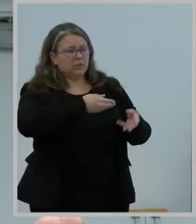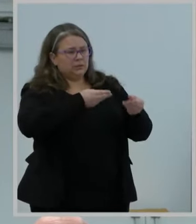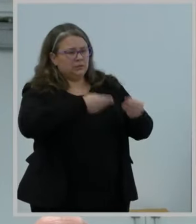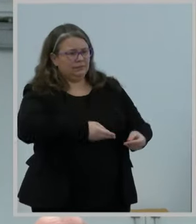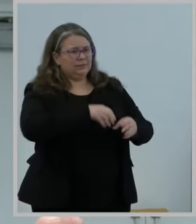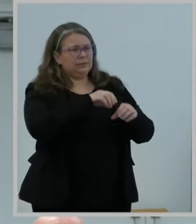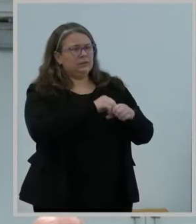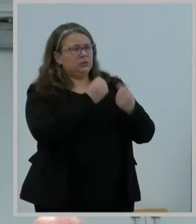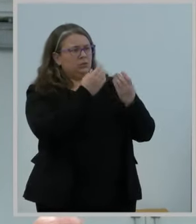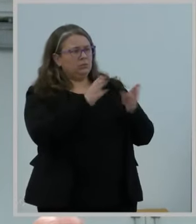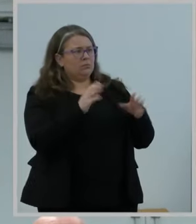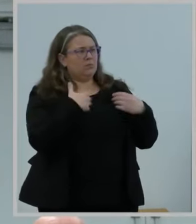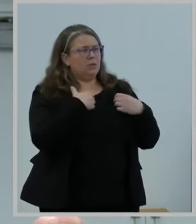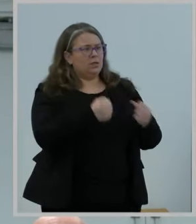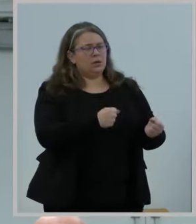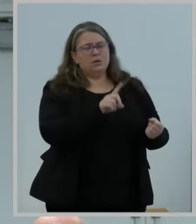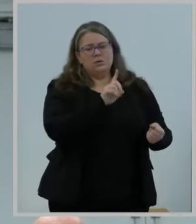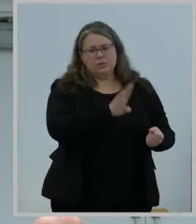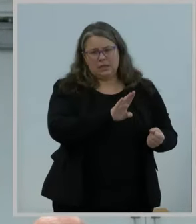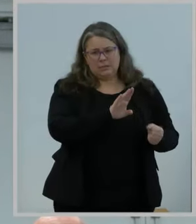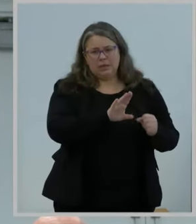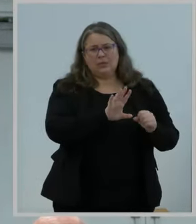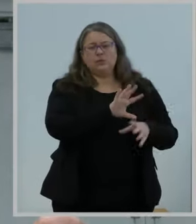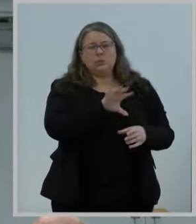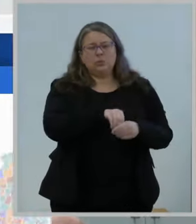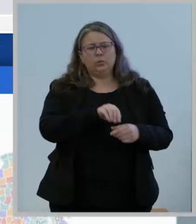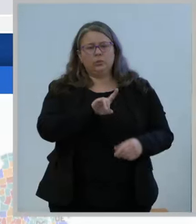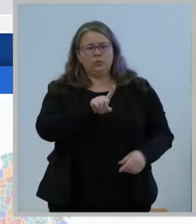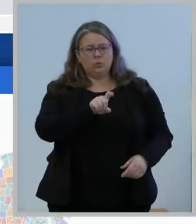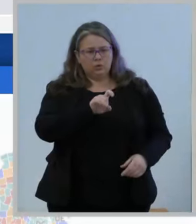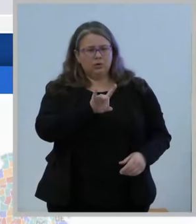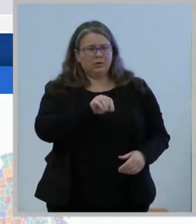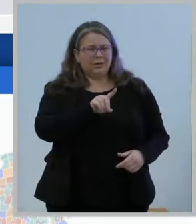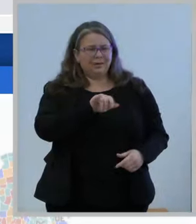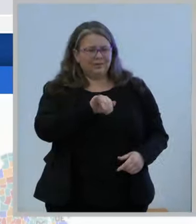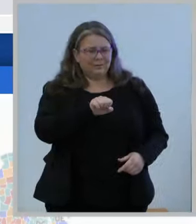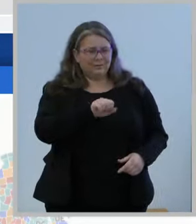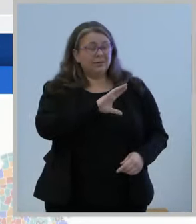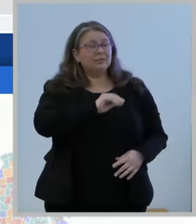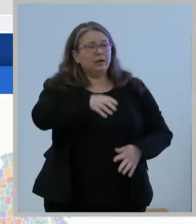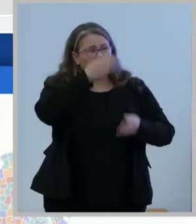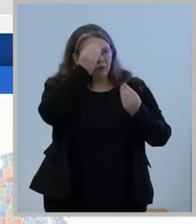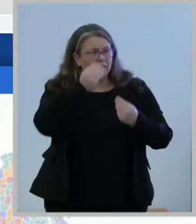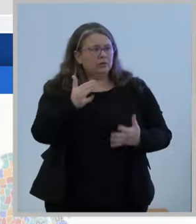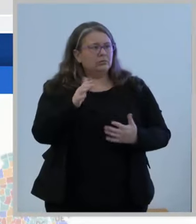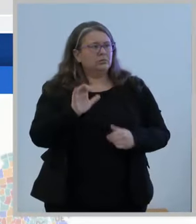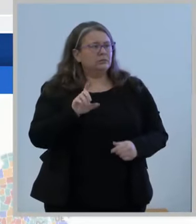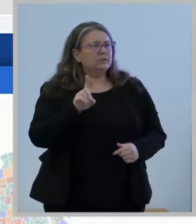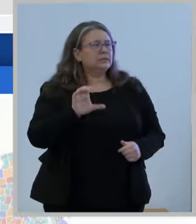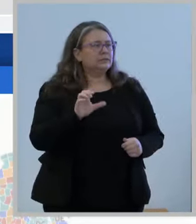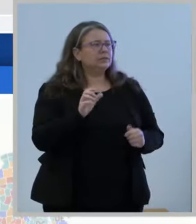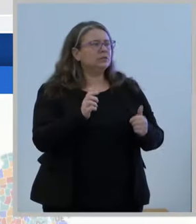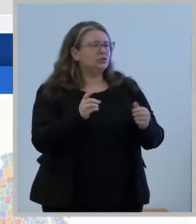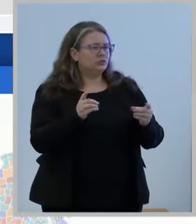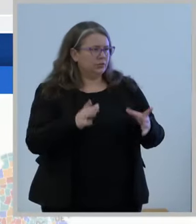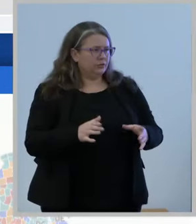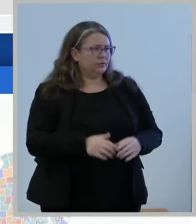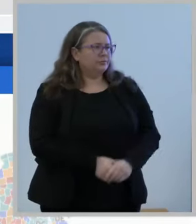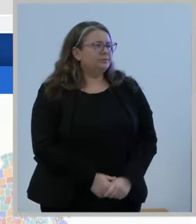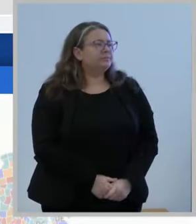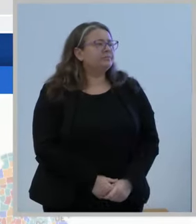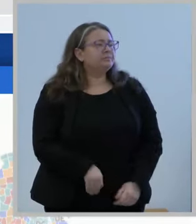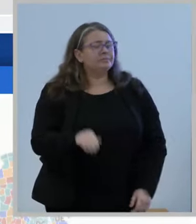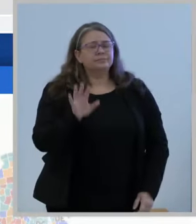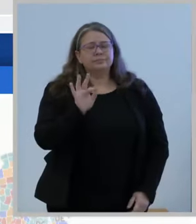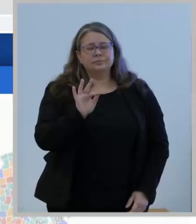consultation with the director of the CDC. The commission successfully completed implementation of the act